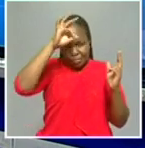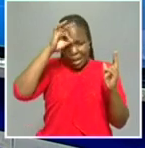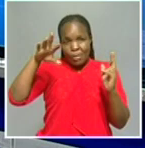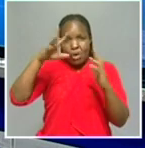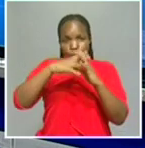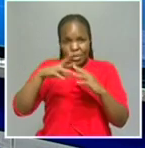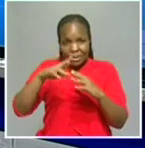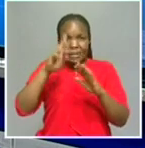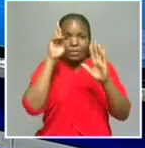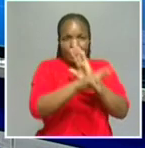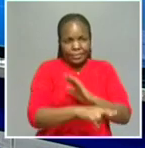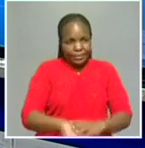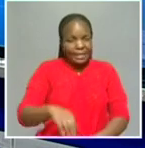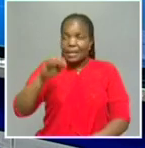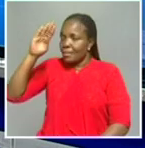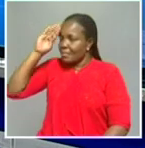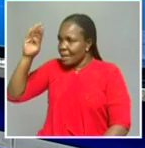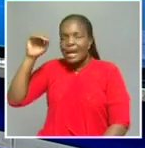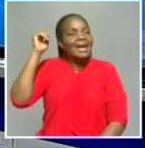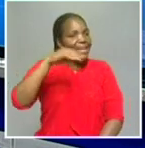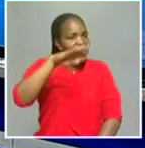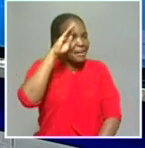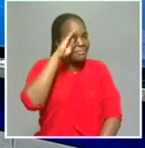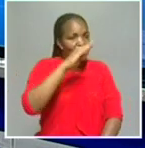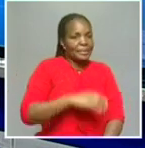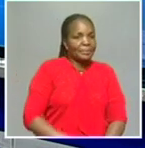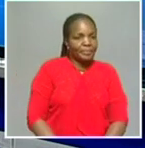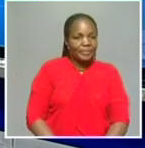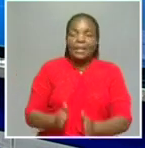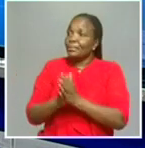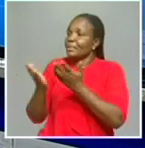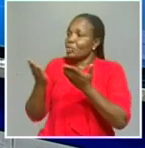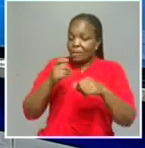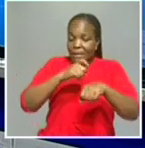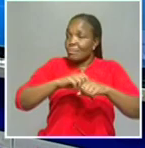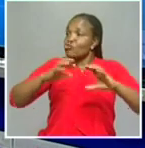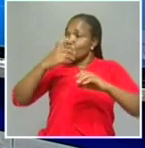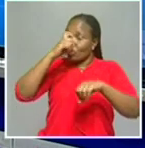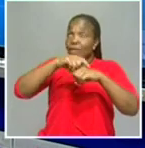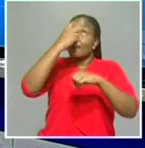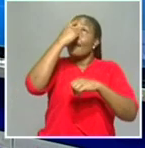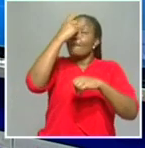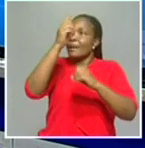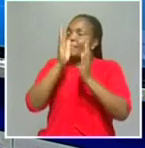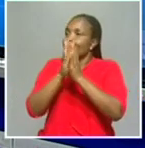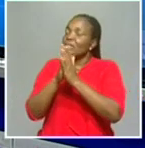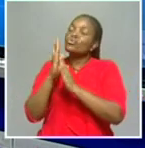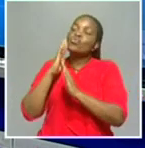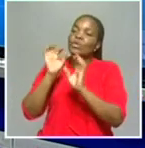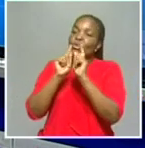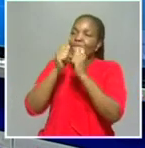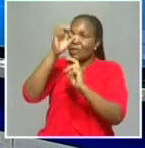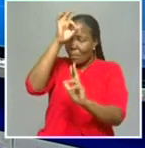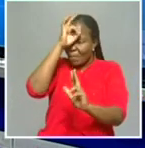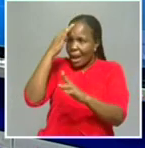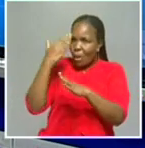Yes, sir. Good afternoon. Good afternoon and welcome to News at One. Could you give us a general overview of patrols that took